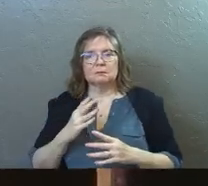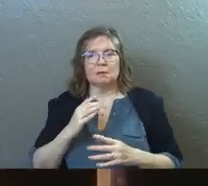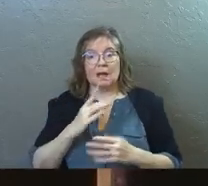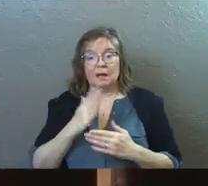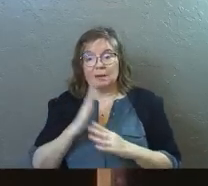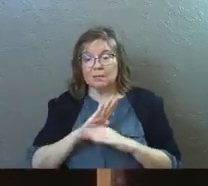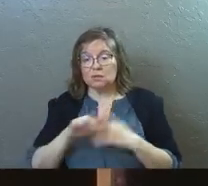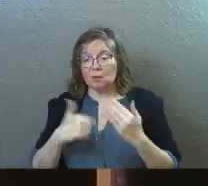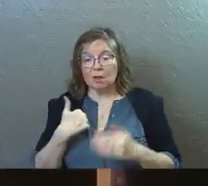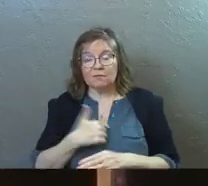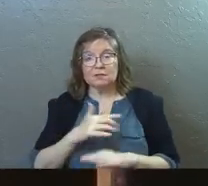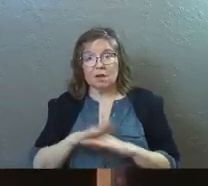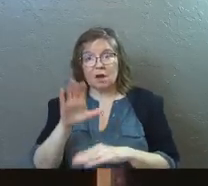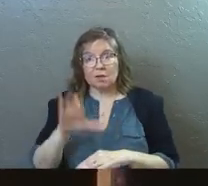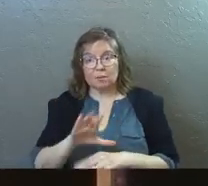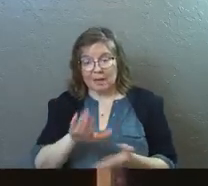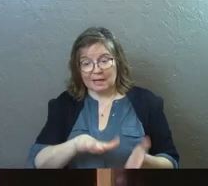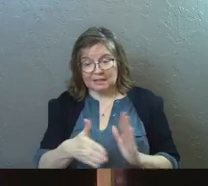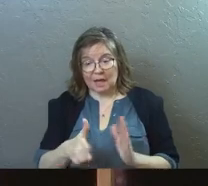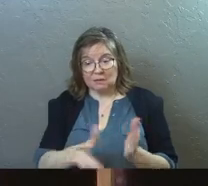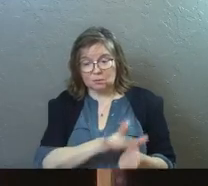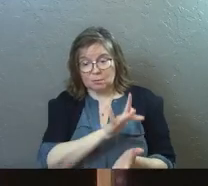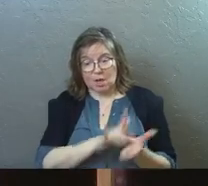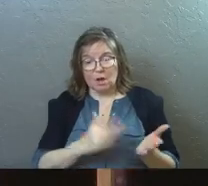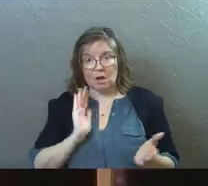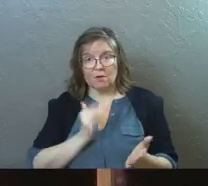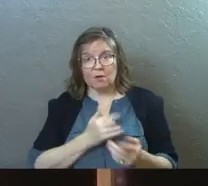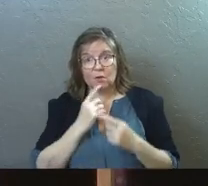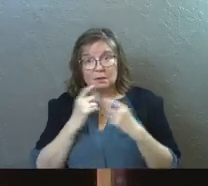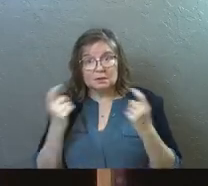he protects all of us on the cross by dying for our sins.